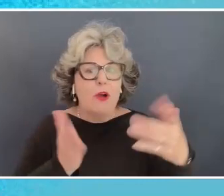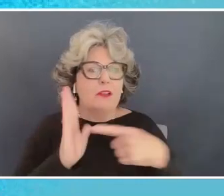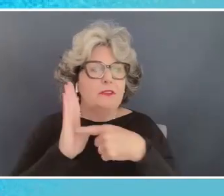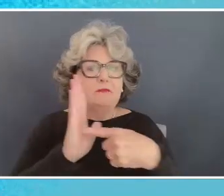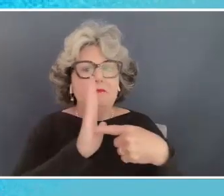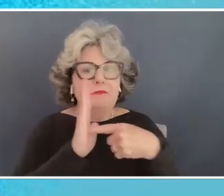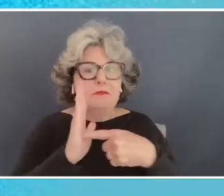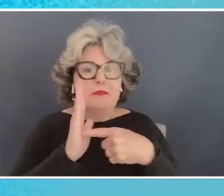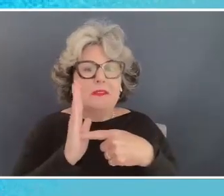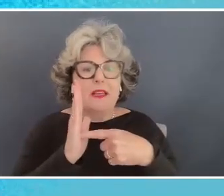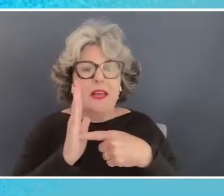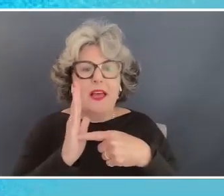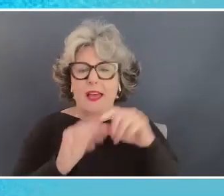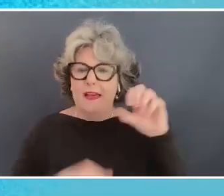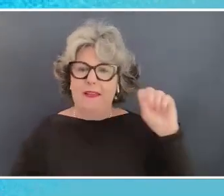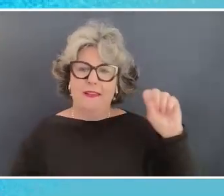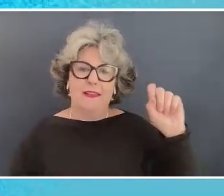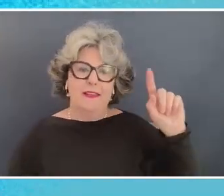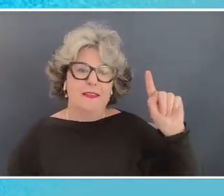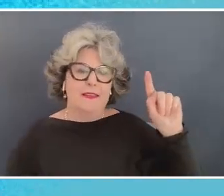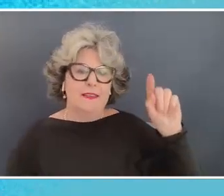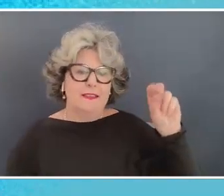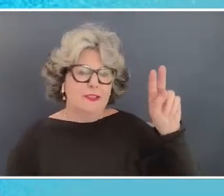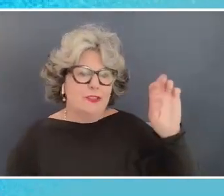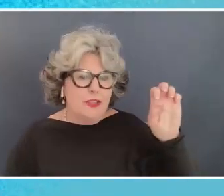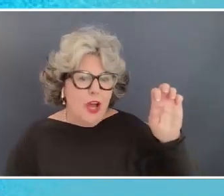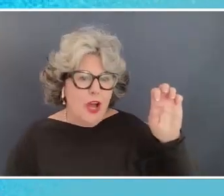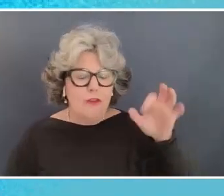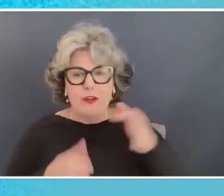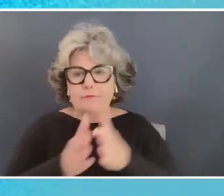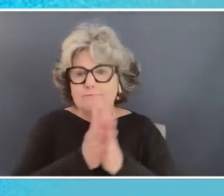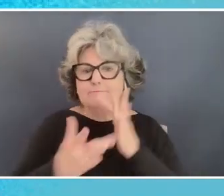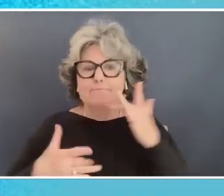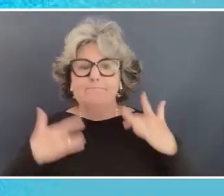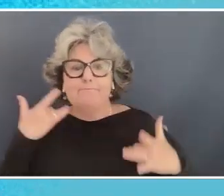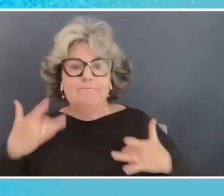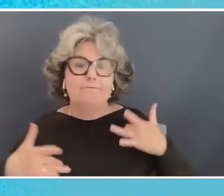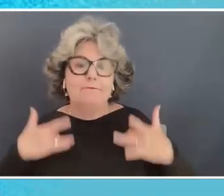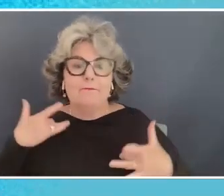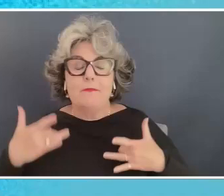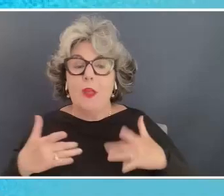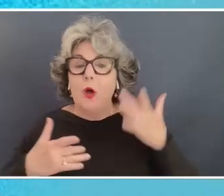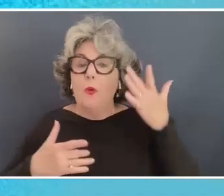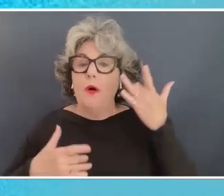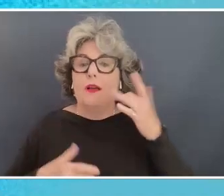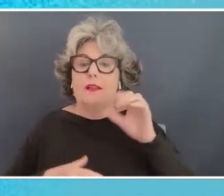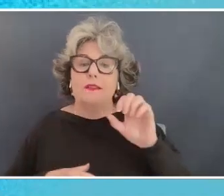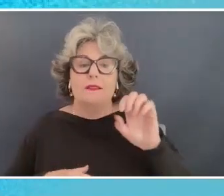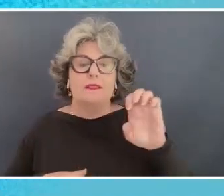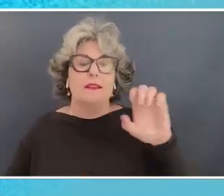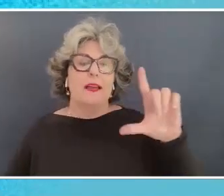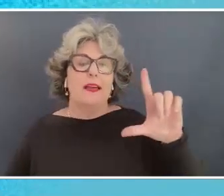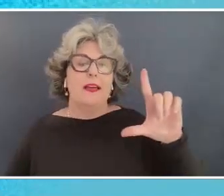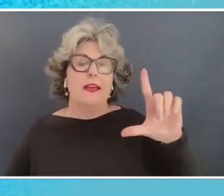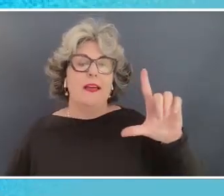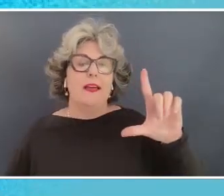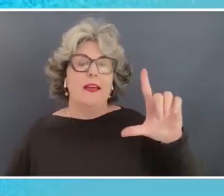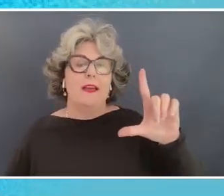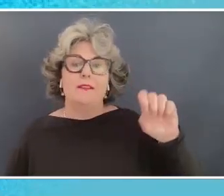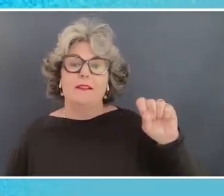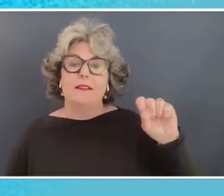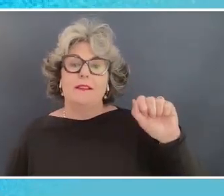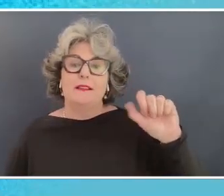stove there and and I tried to get the women ginned up because in El Salvador and in many places across Latin America and I'm sure other